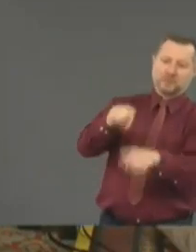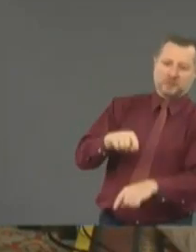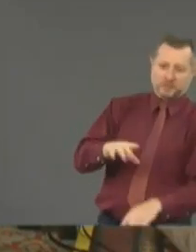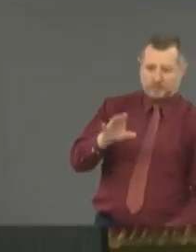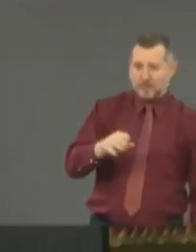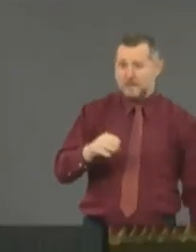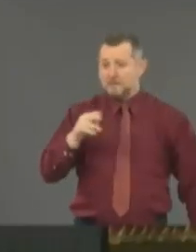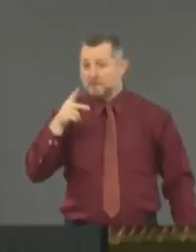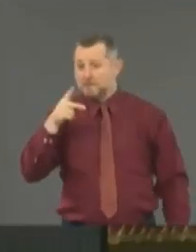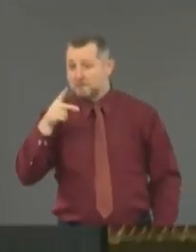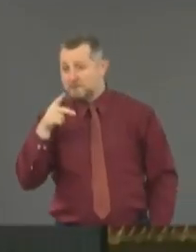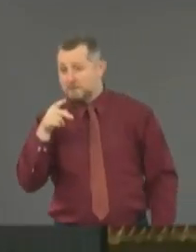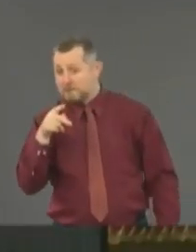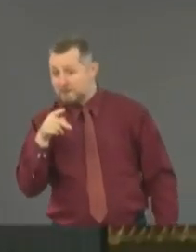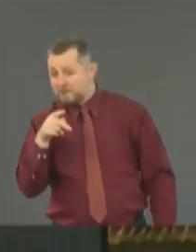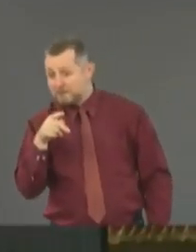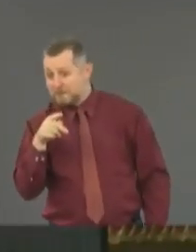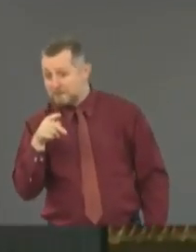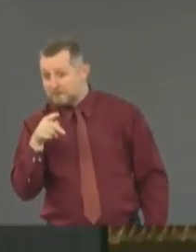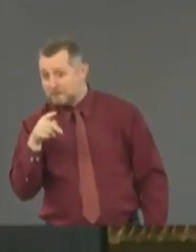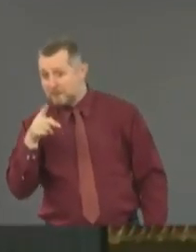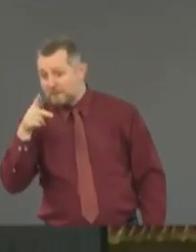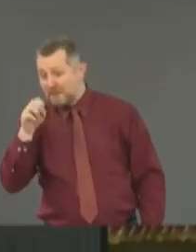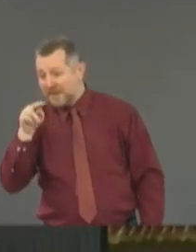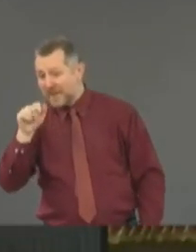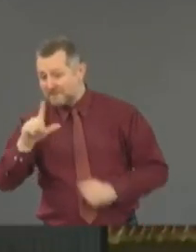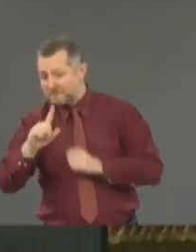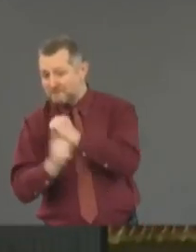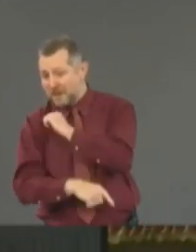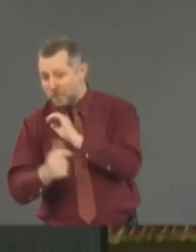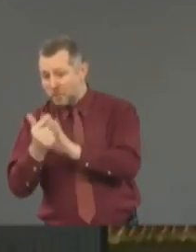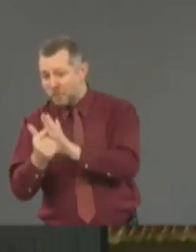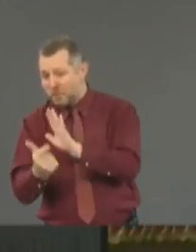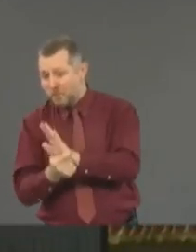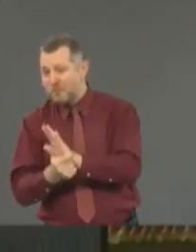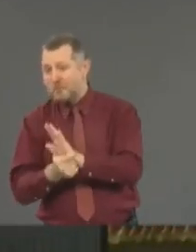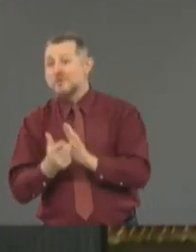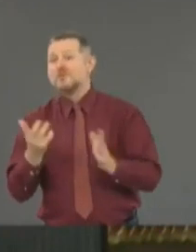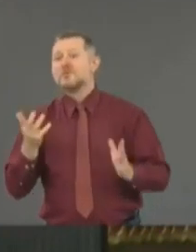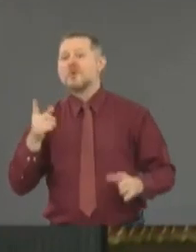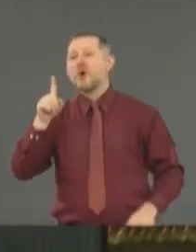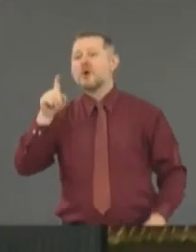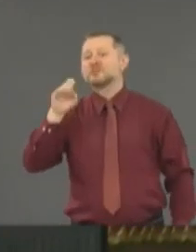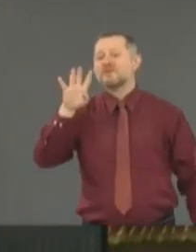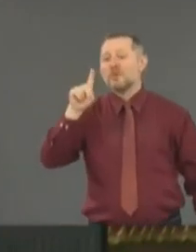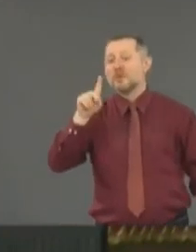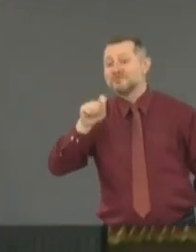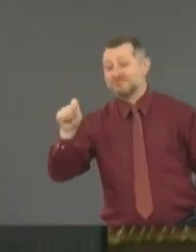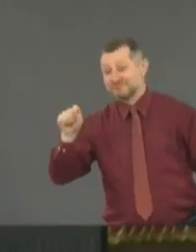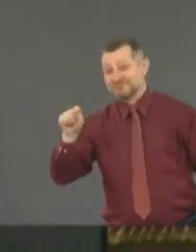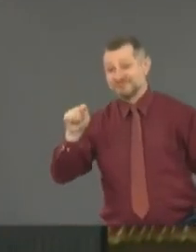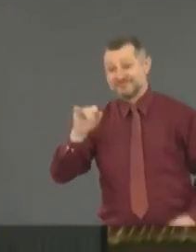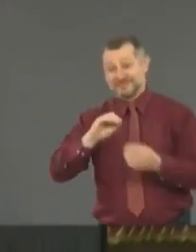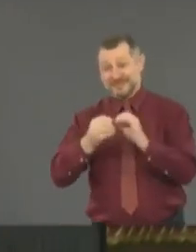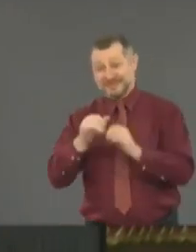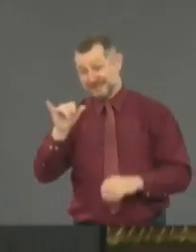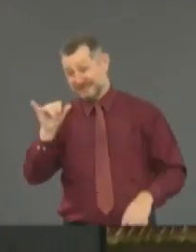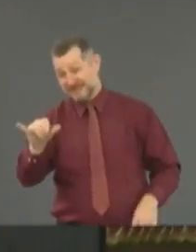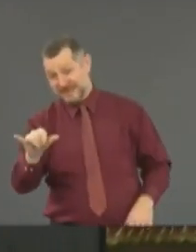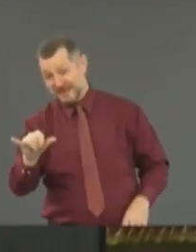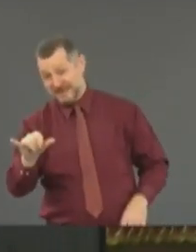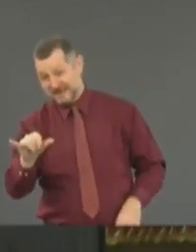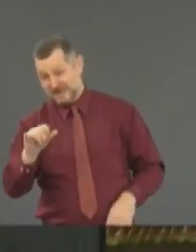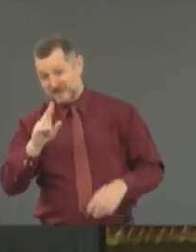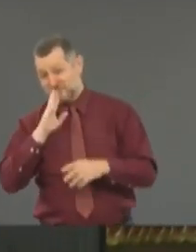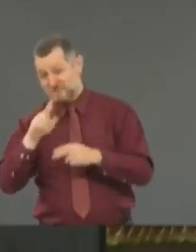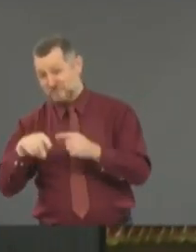looting. I think what you're referring to is the changes that we made in the budget that applies to dwellings, which actually aren't even in effect until July 3rd, right, because there was